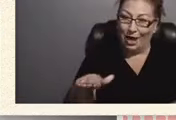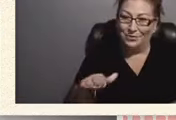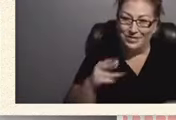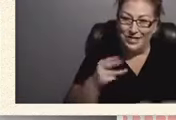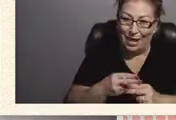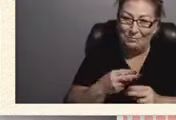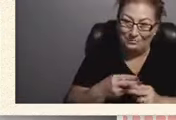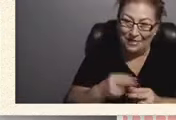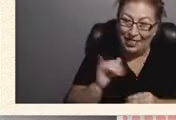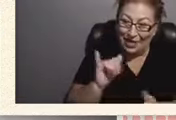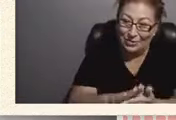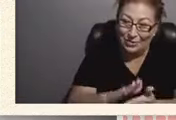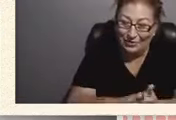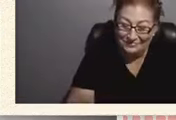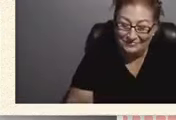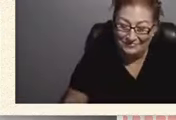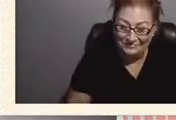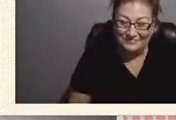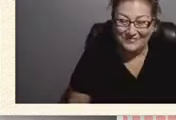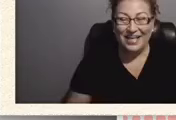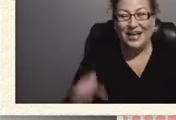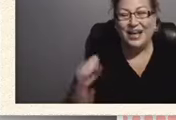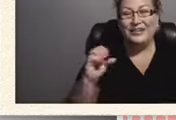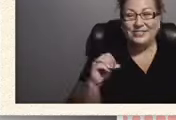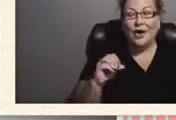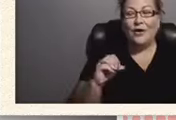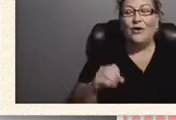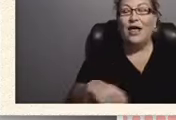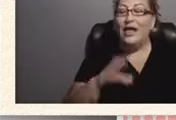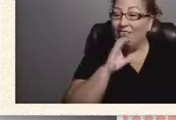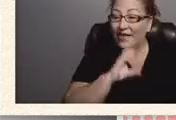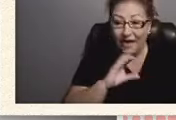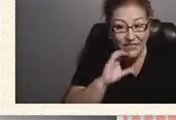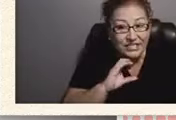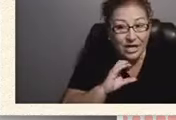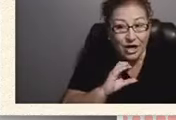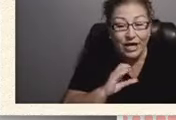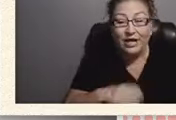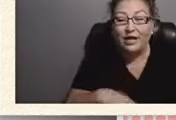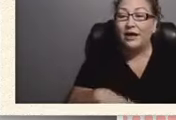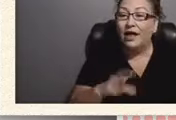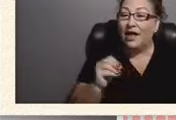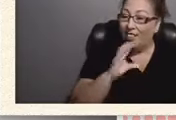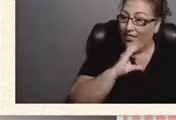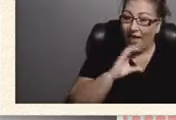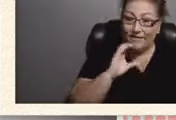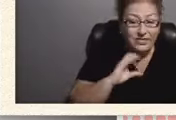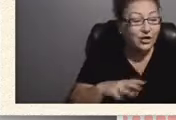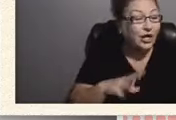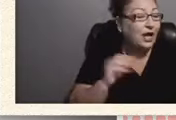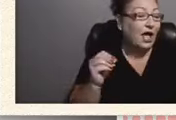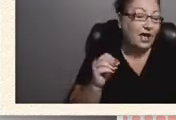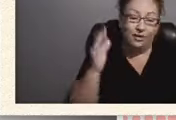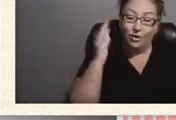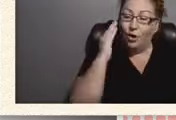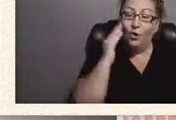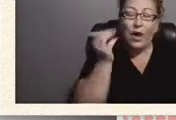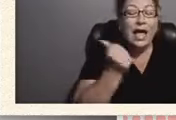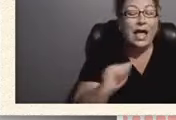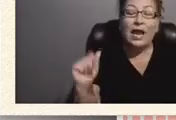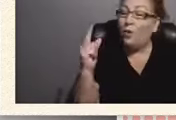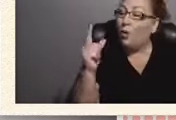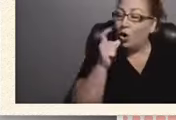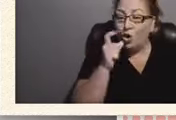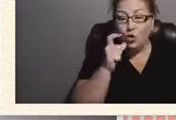and the cafeteria. Yeah. And the cafeteria and the, you know, anybody who's anybody